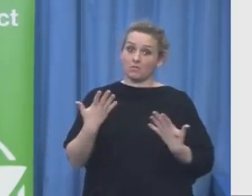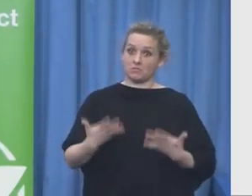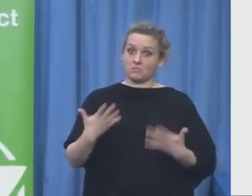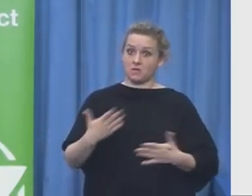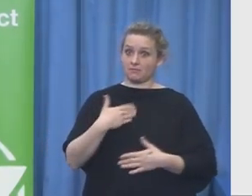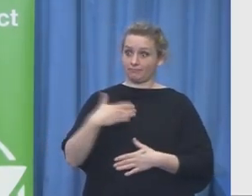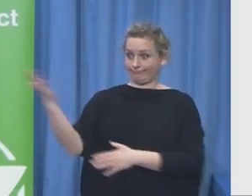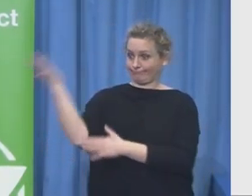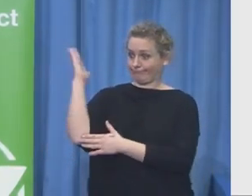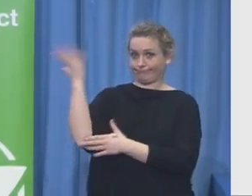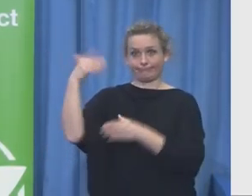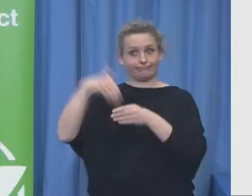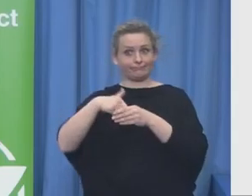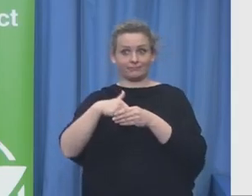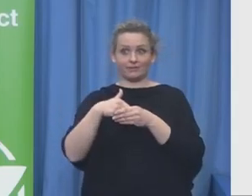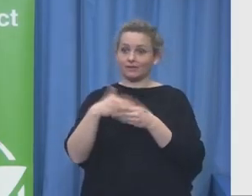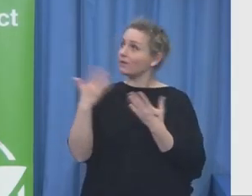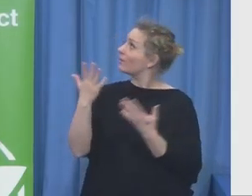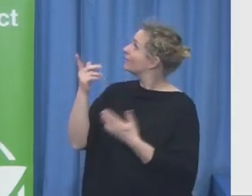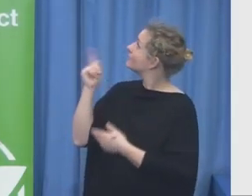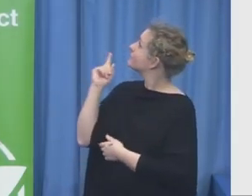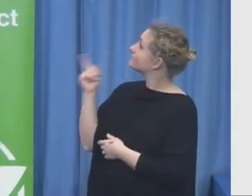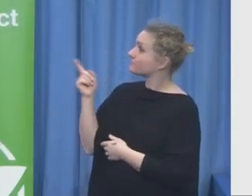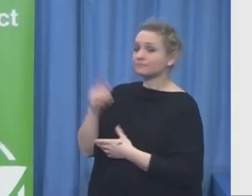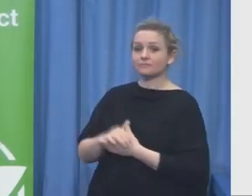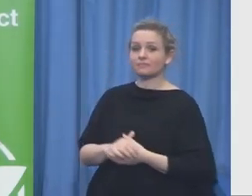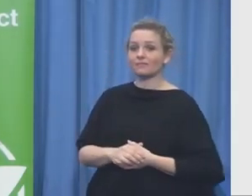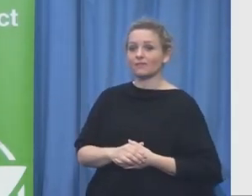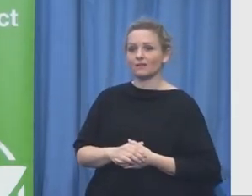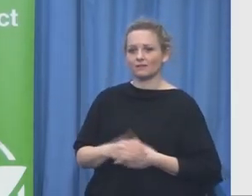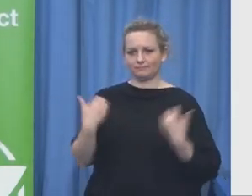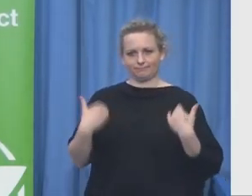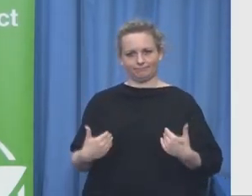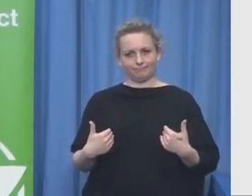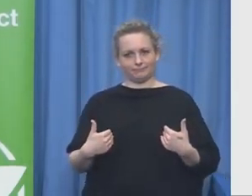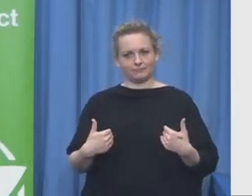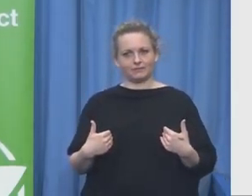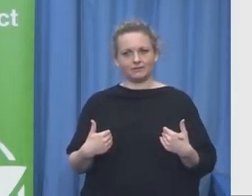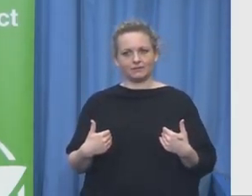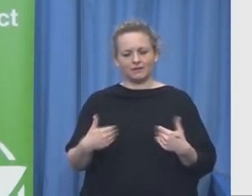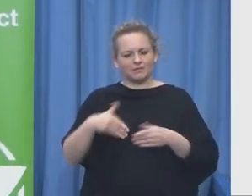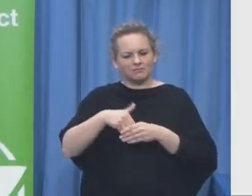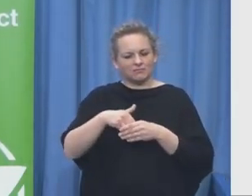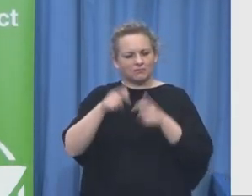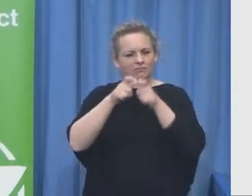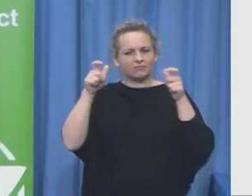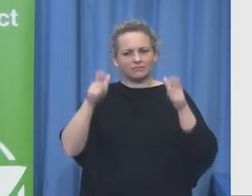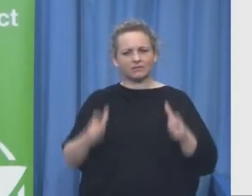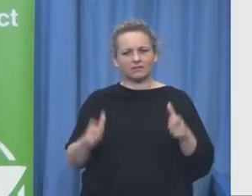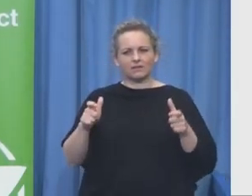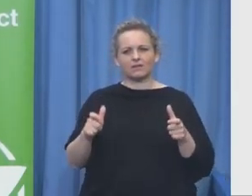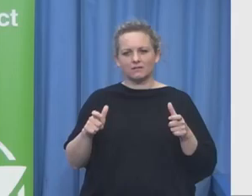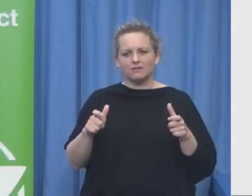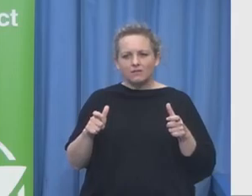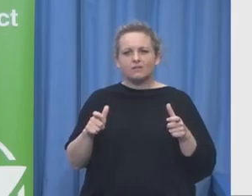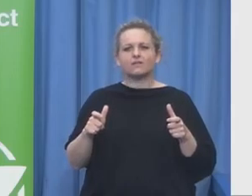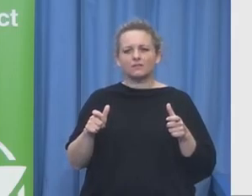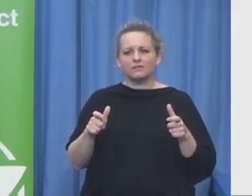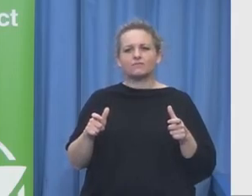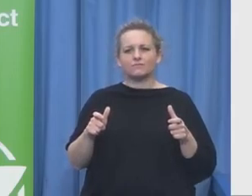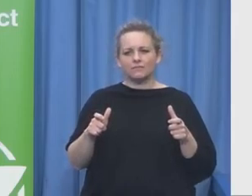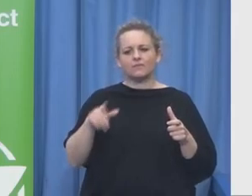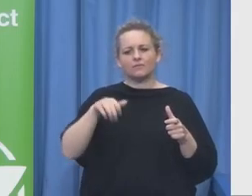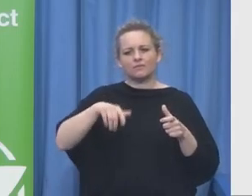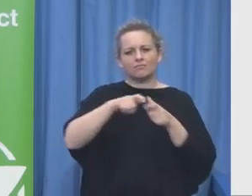our amazing staff that is visually impaired. So like you said Patrick I think technology